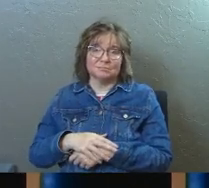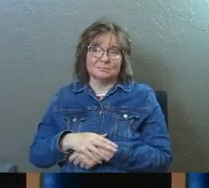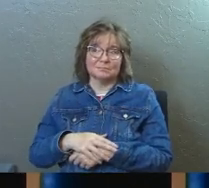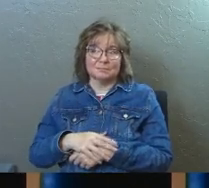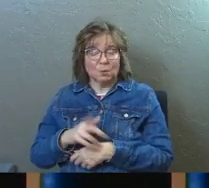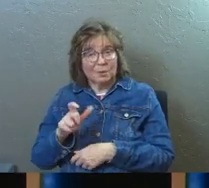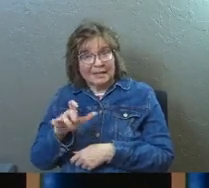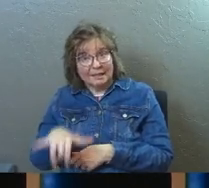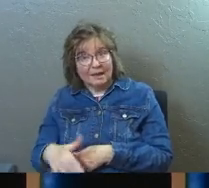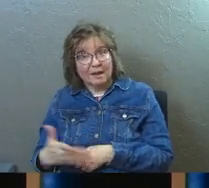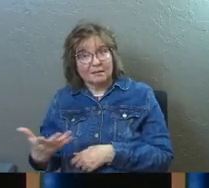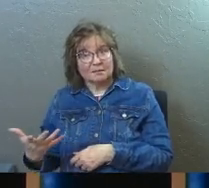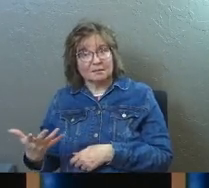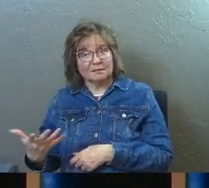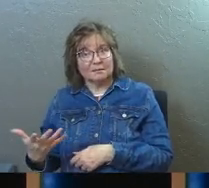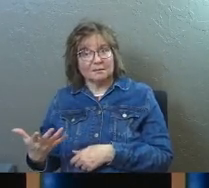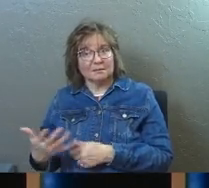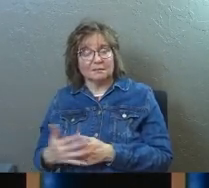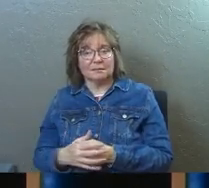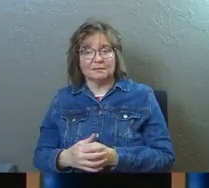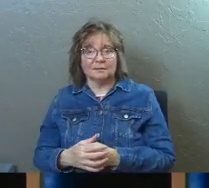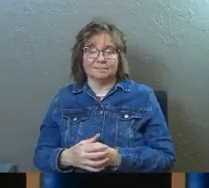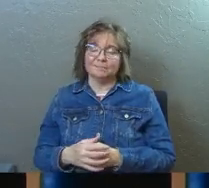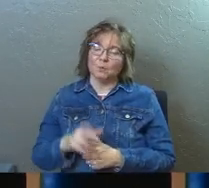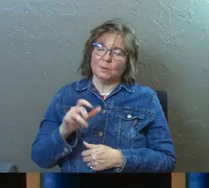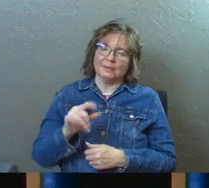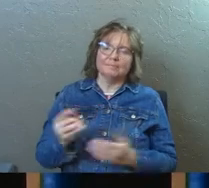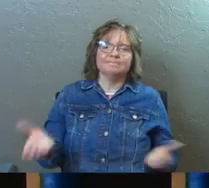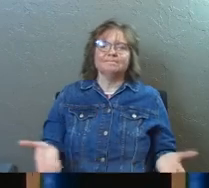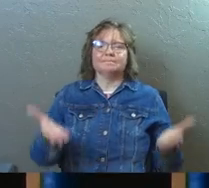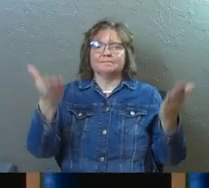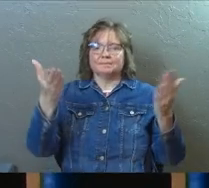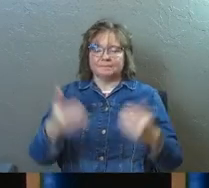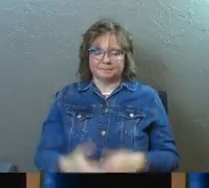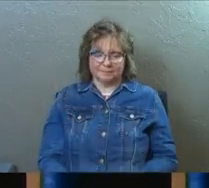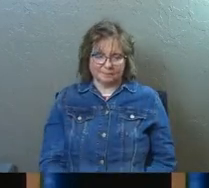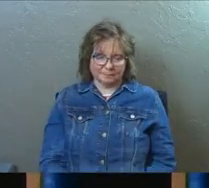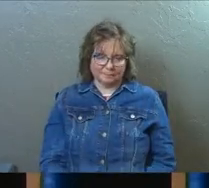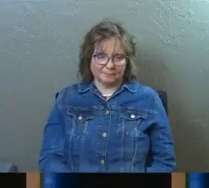Don't we need that? We need it. Would you guys stand?